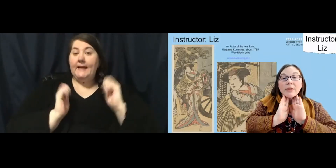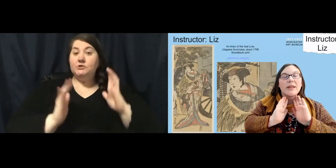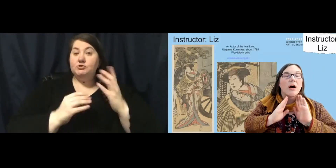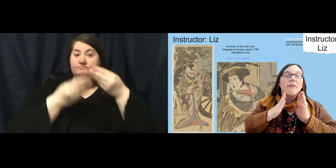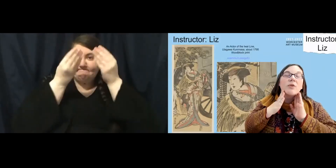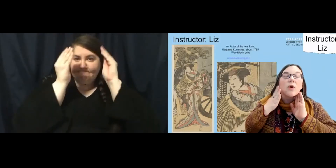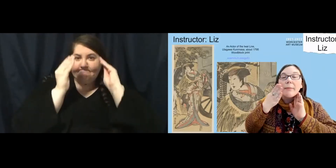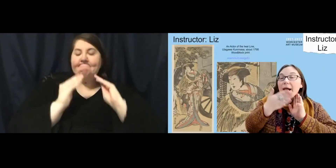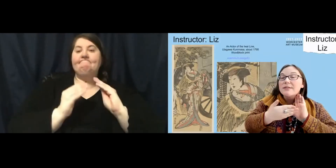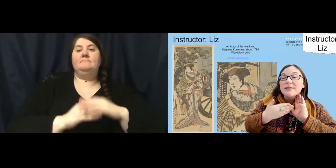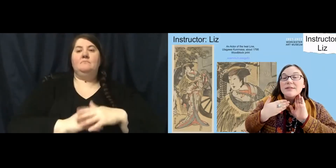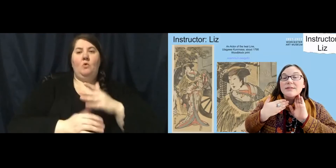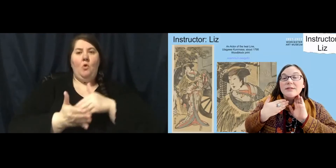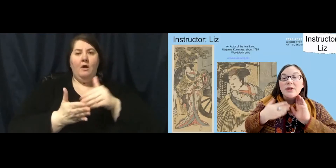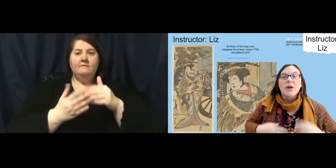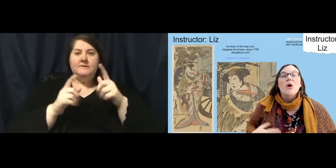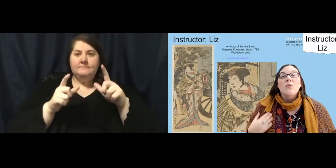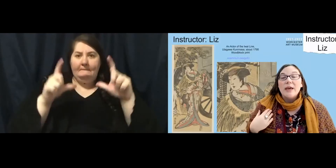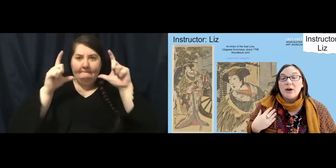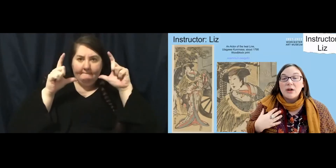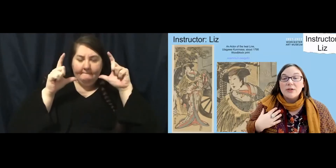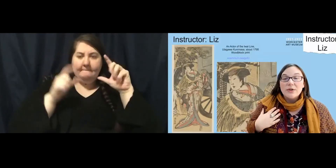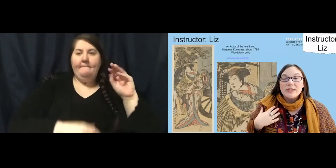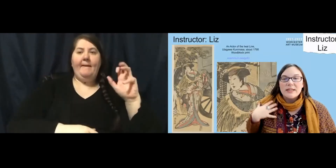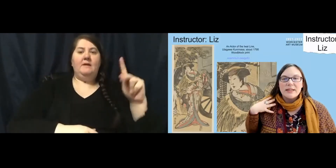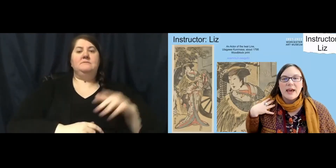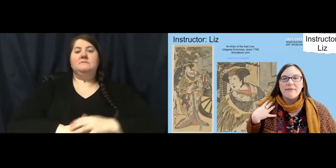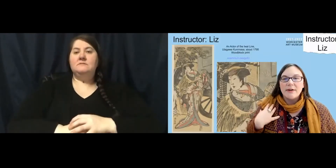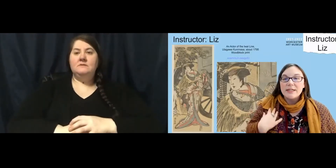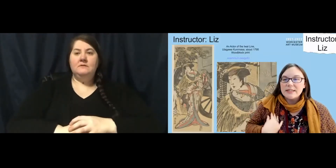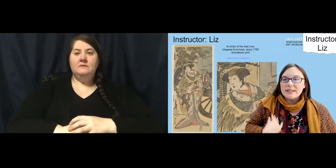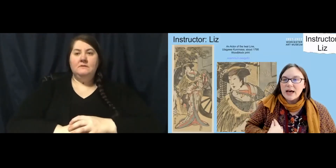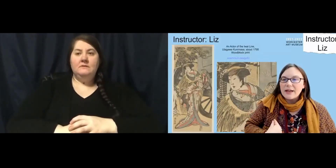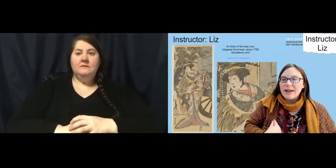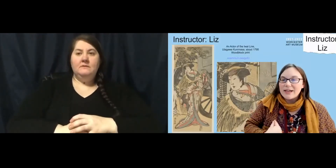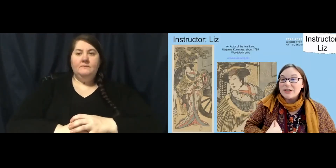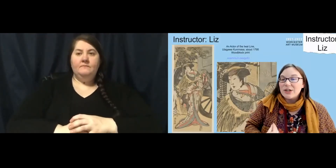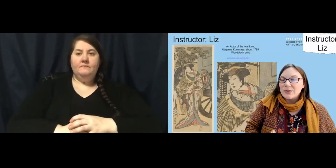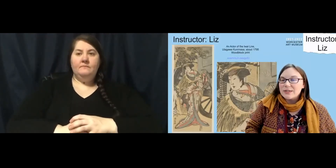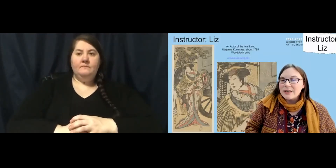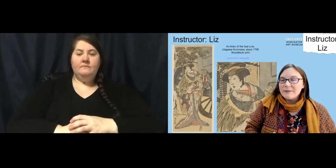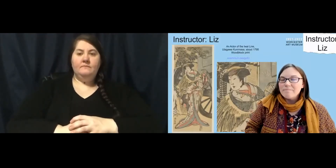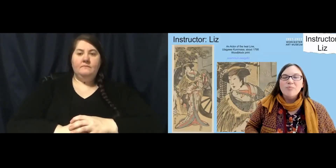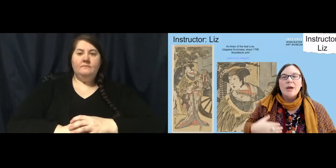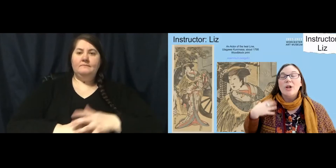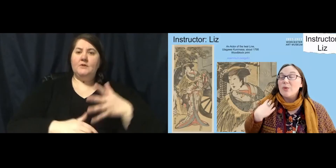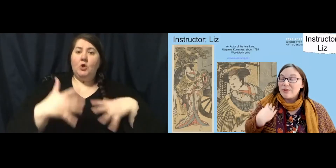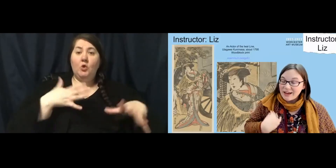They often wore masks. We can also see that they have very stylized clothing.